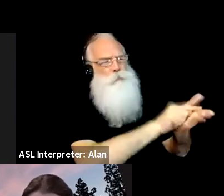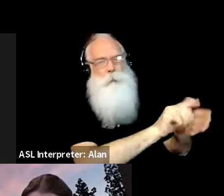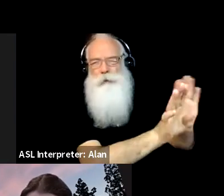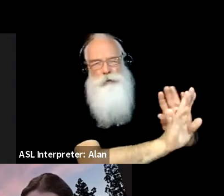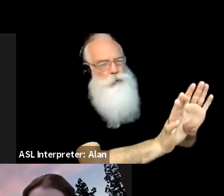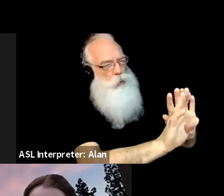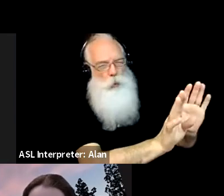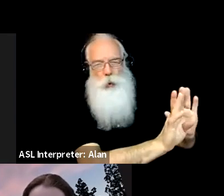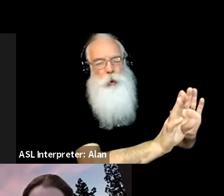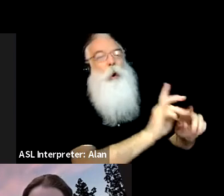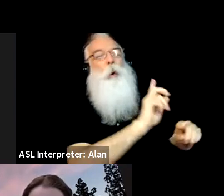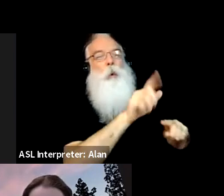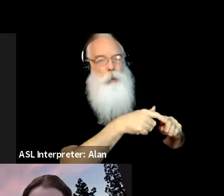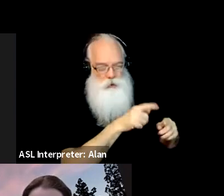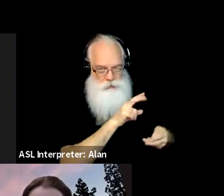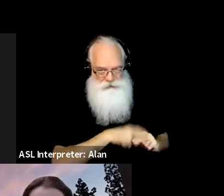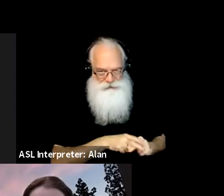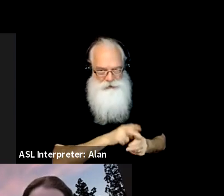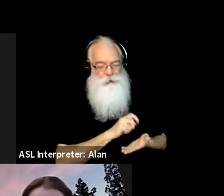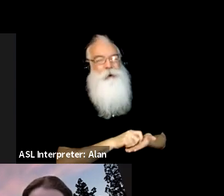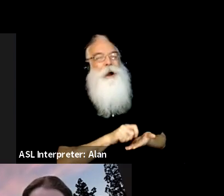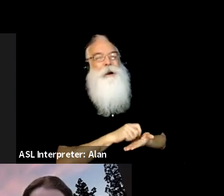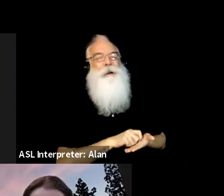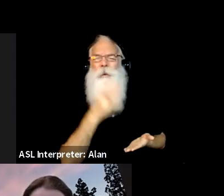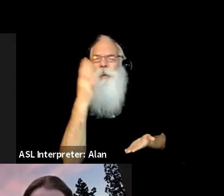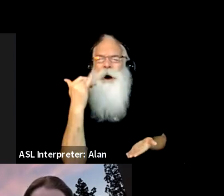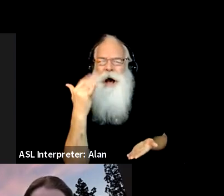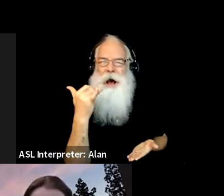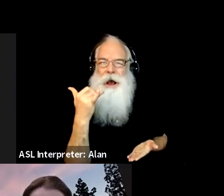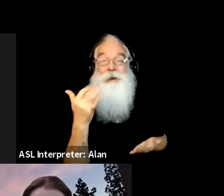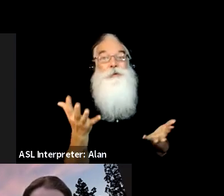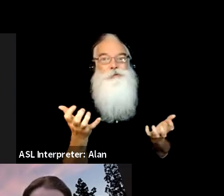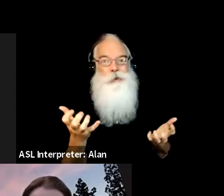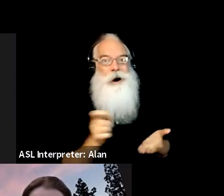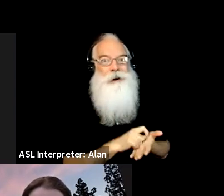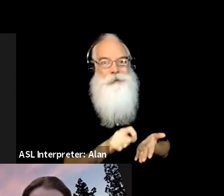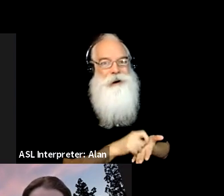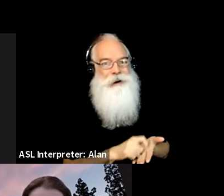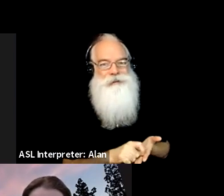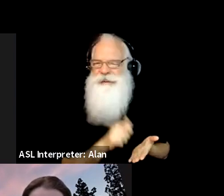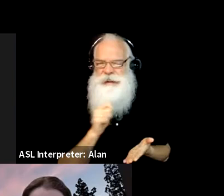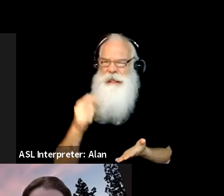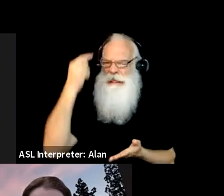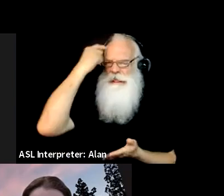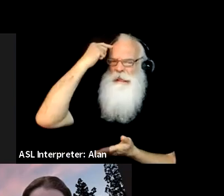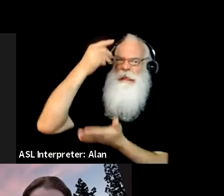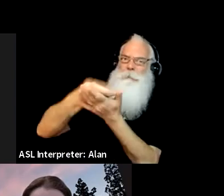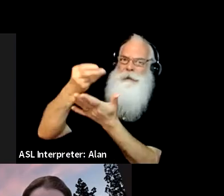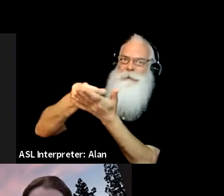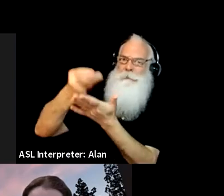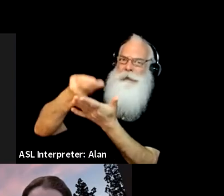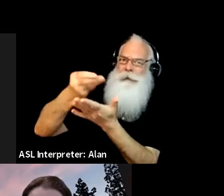writing, you're writing because you want to write, not because you expect to get rich and famous or, um,